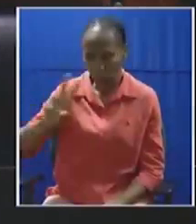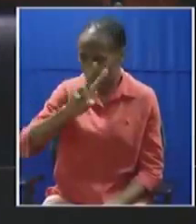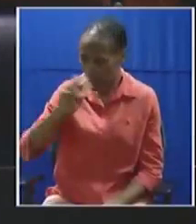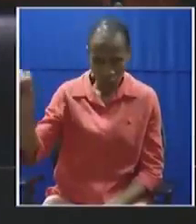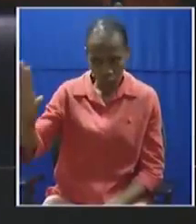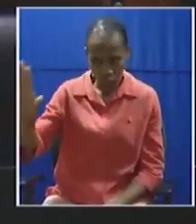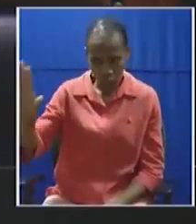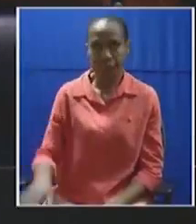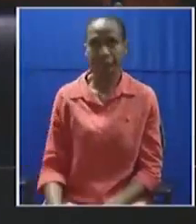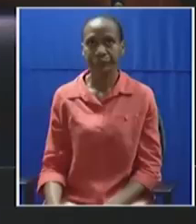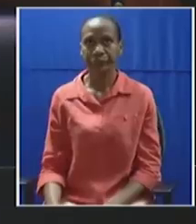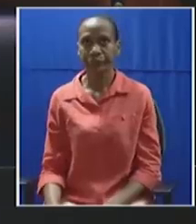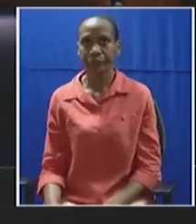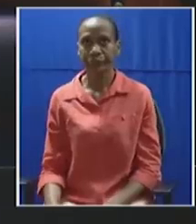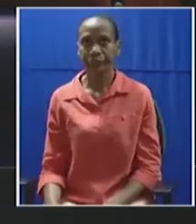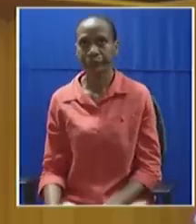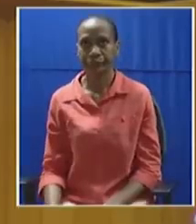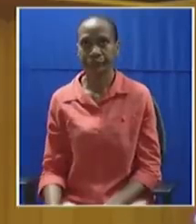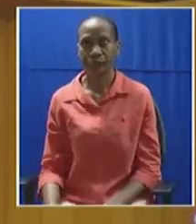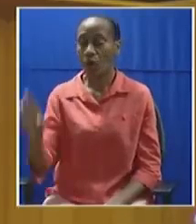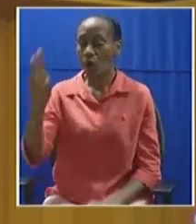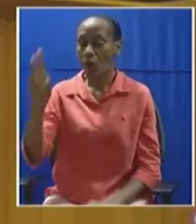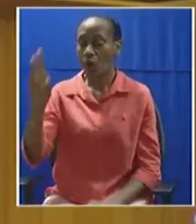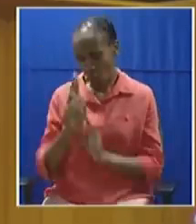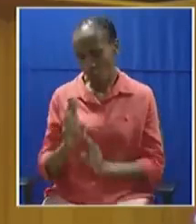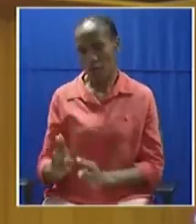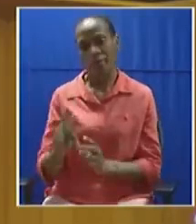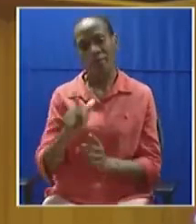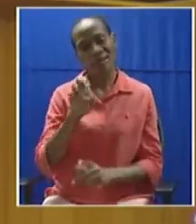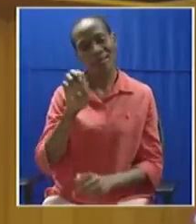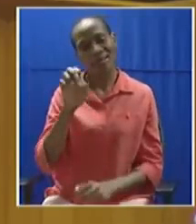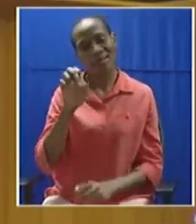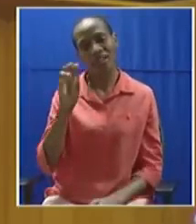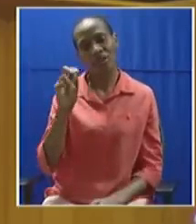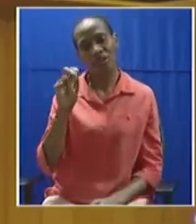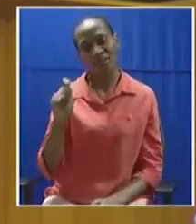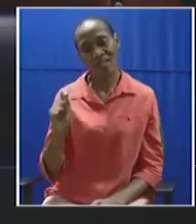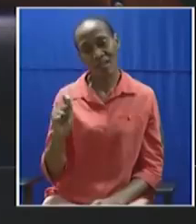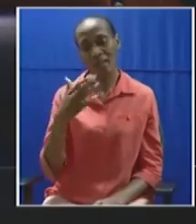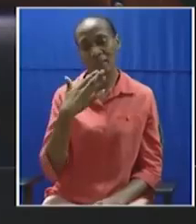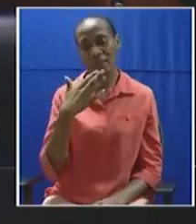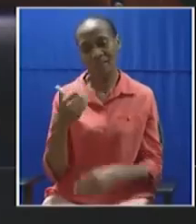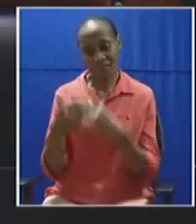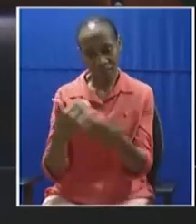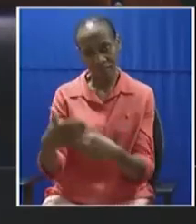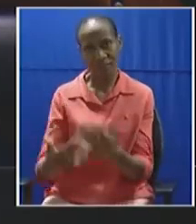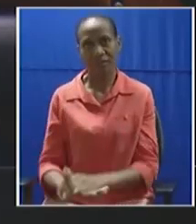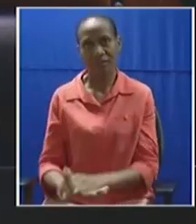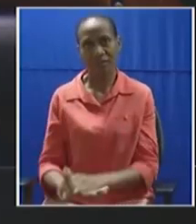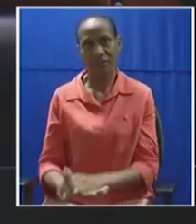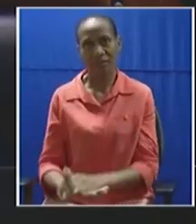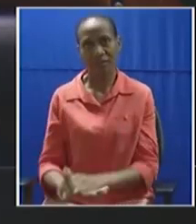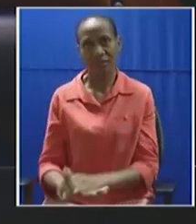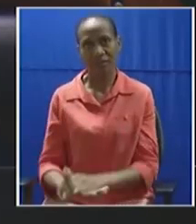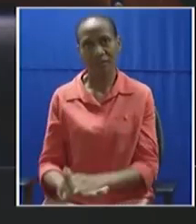This issue of selling out is very important. Honorable Lakota, please continue. You must please watch your